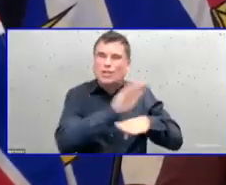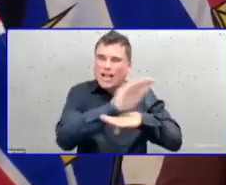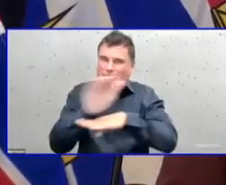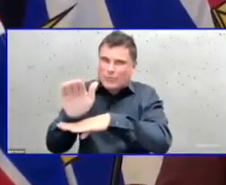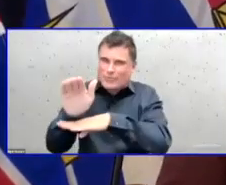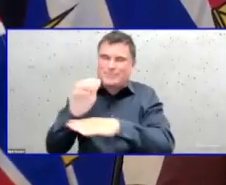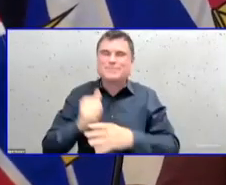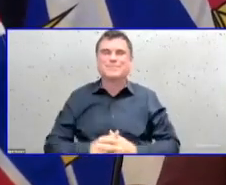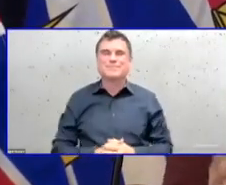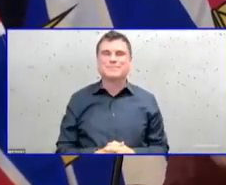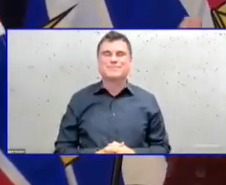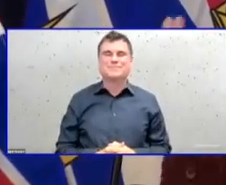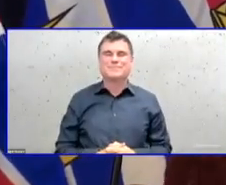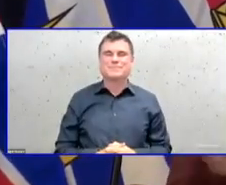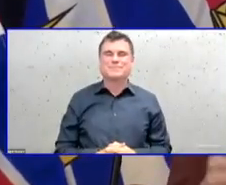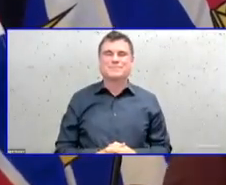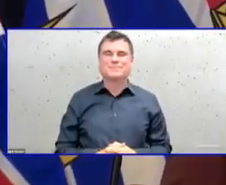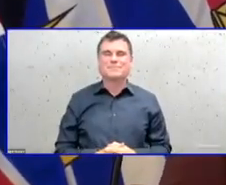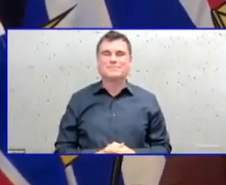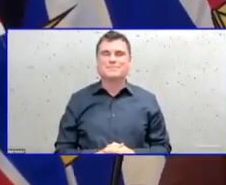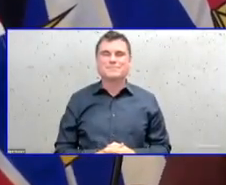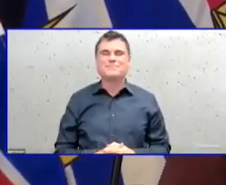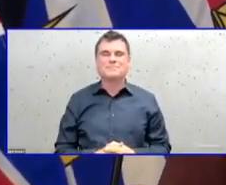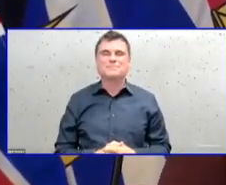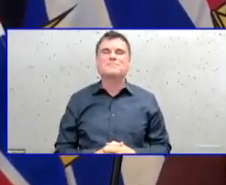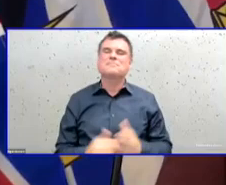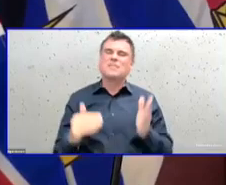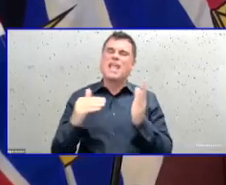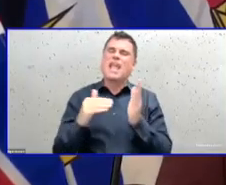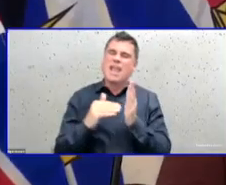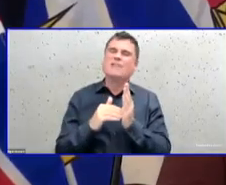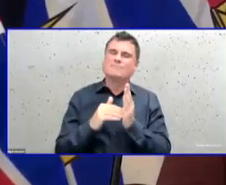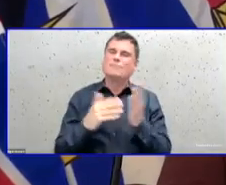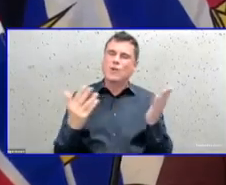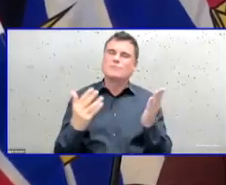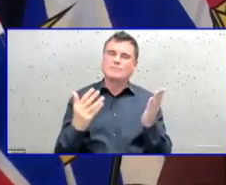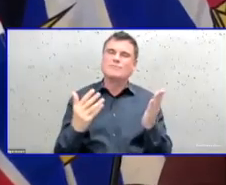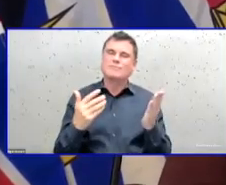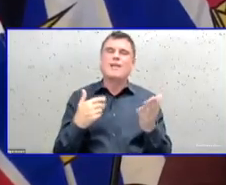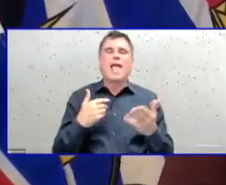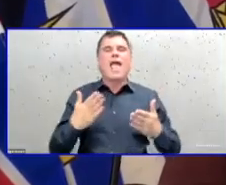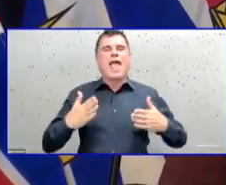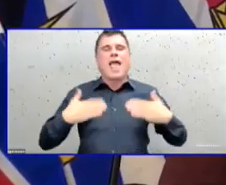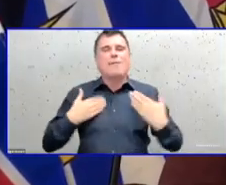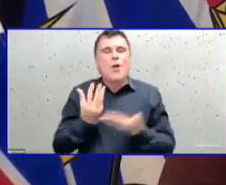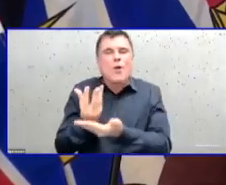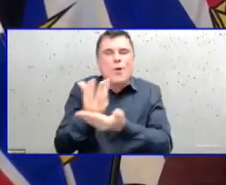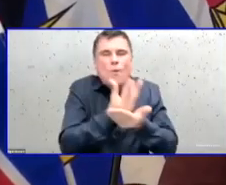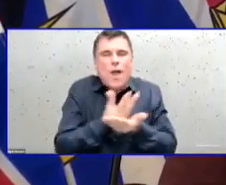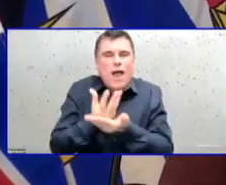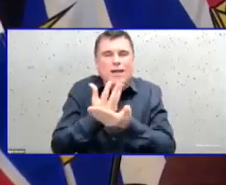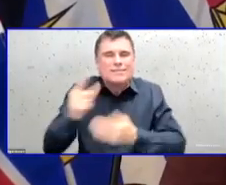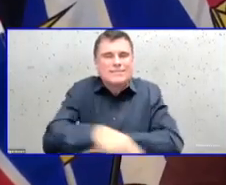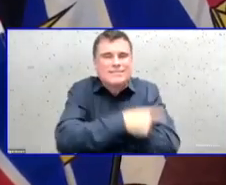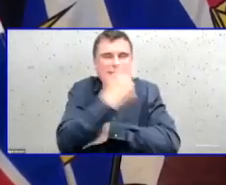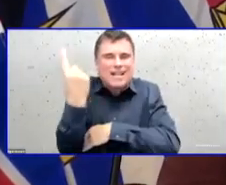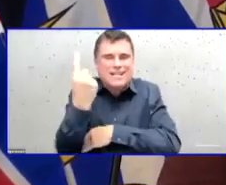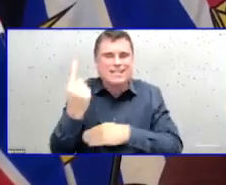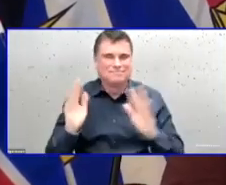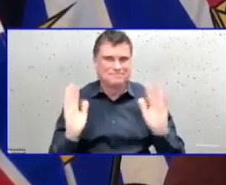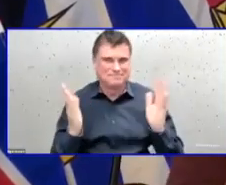everybody a happy Diwali and Bandar Chordivas. I know this is an important time to celebrate